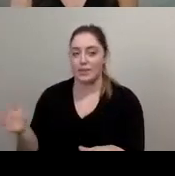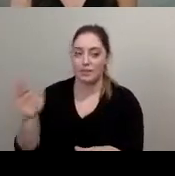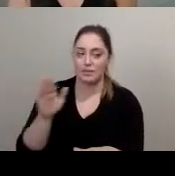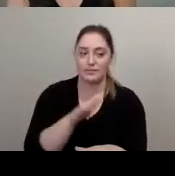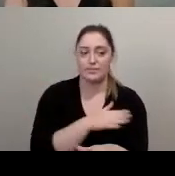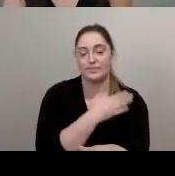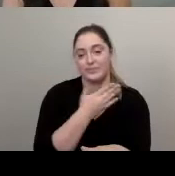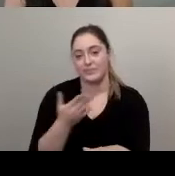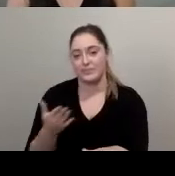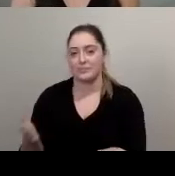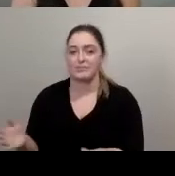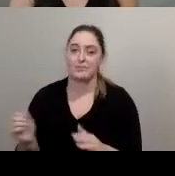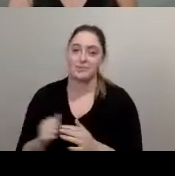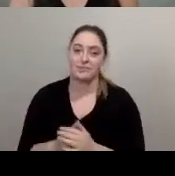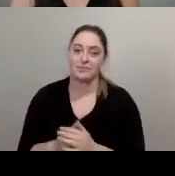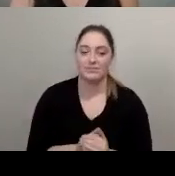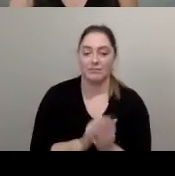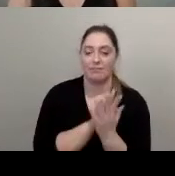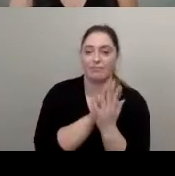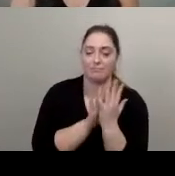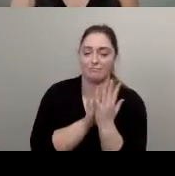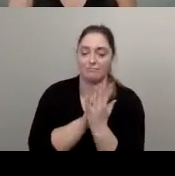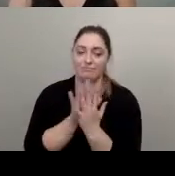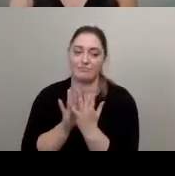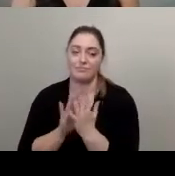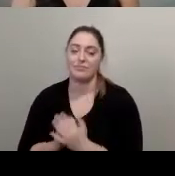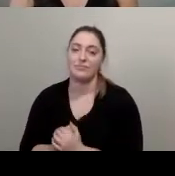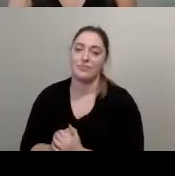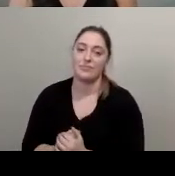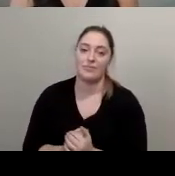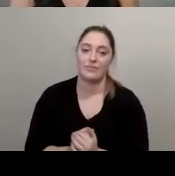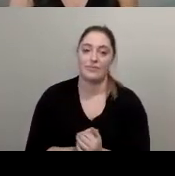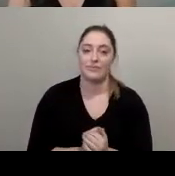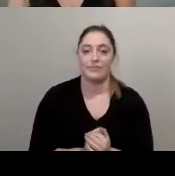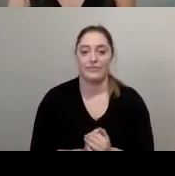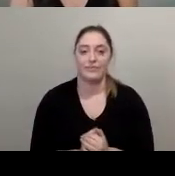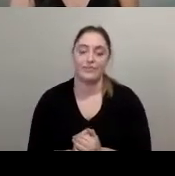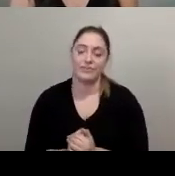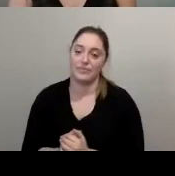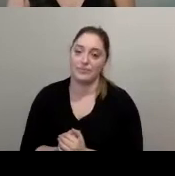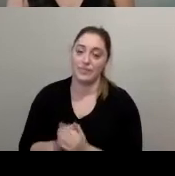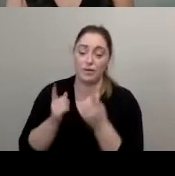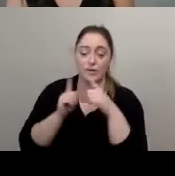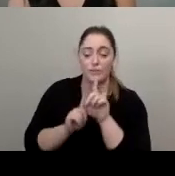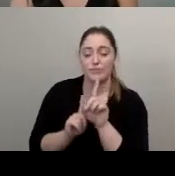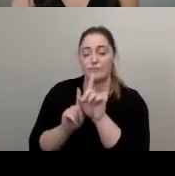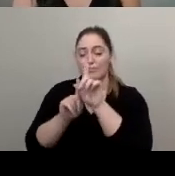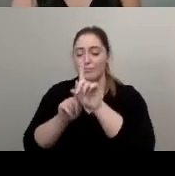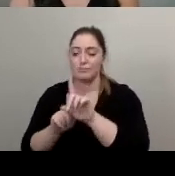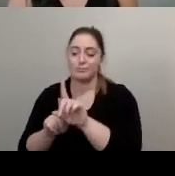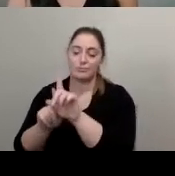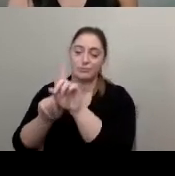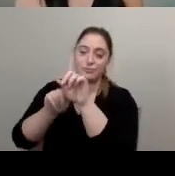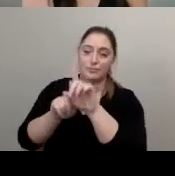Your pace is brisk as you try to shake it